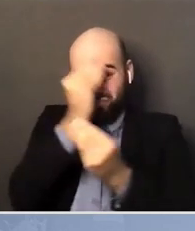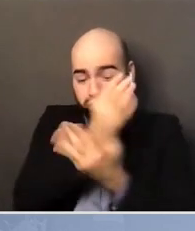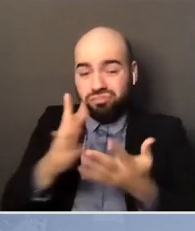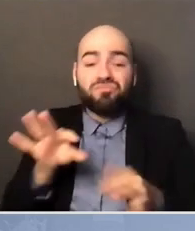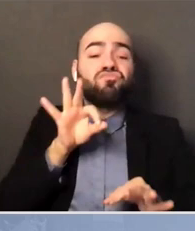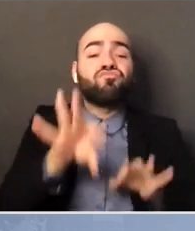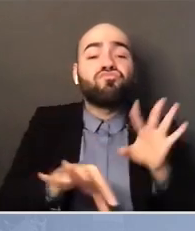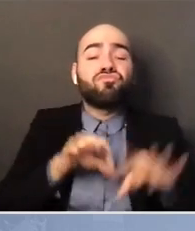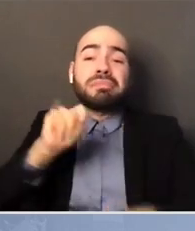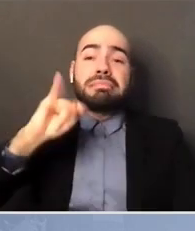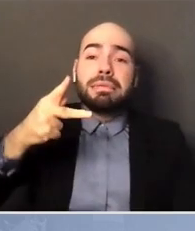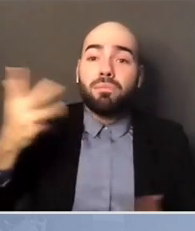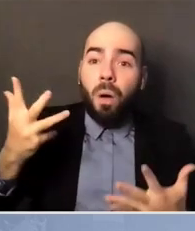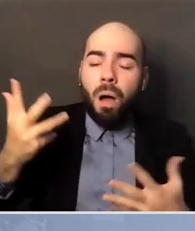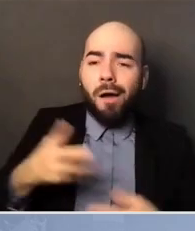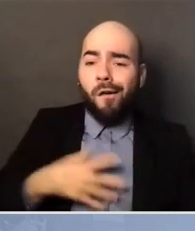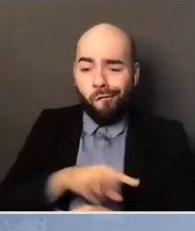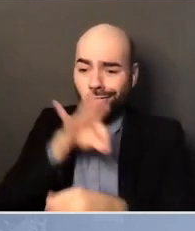makes everything perfect.